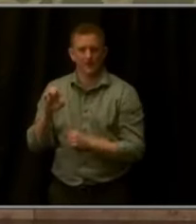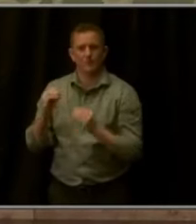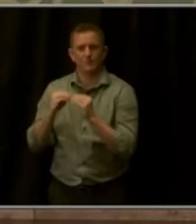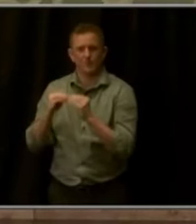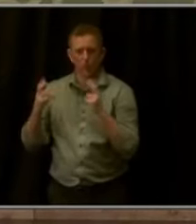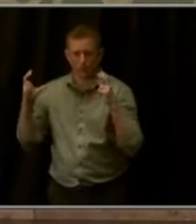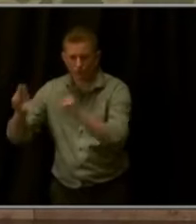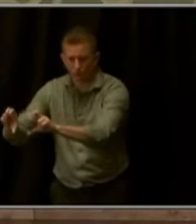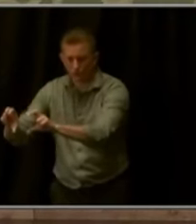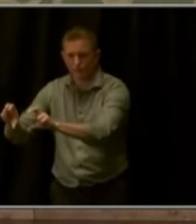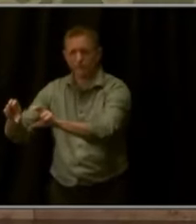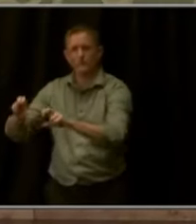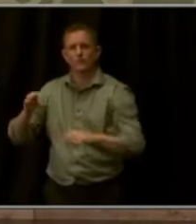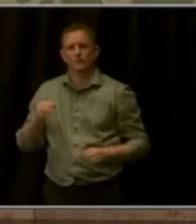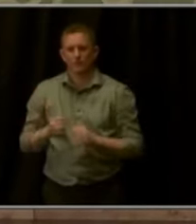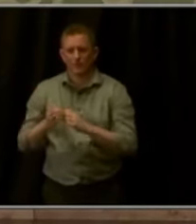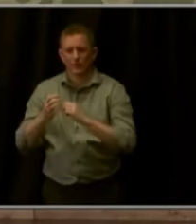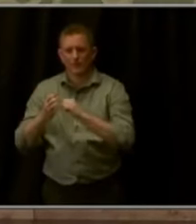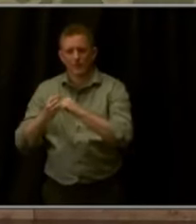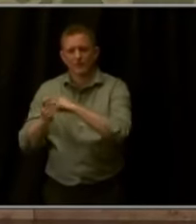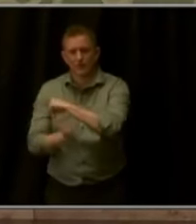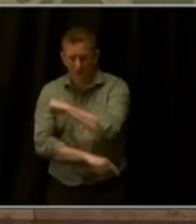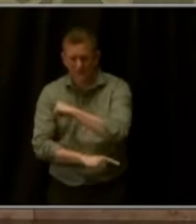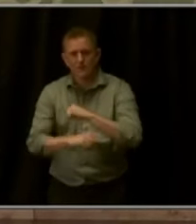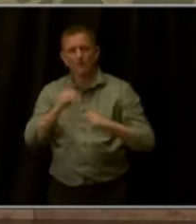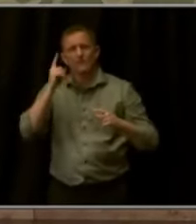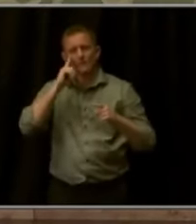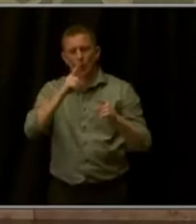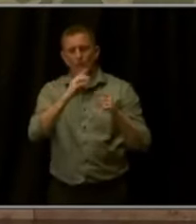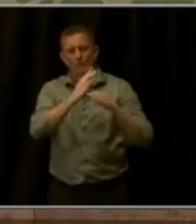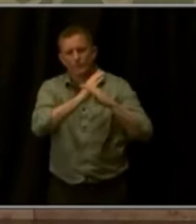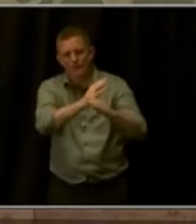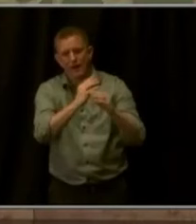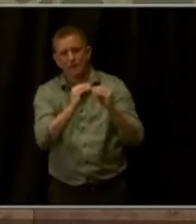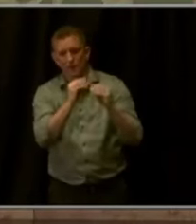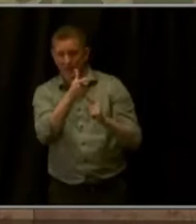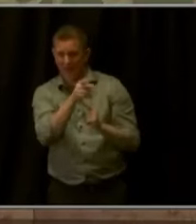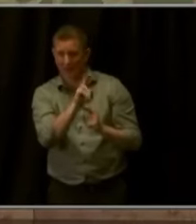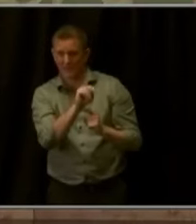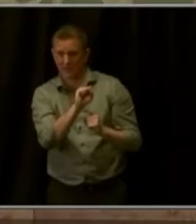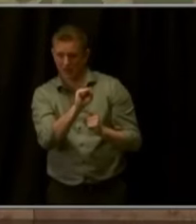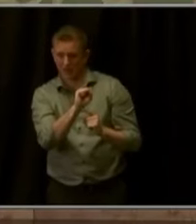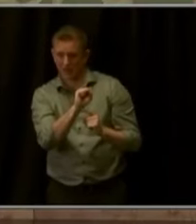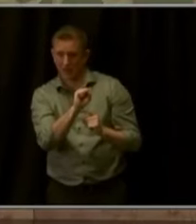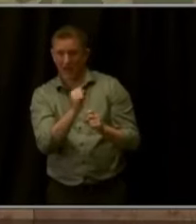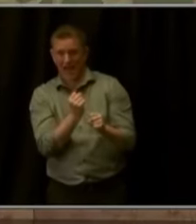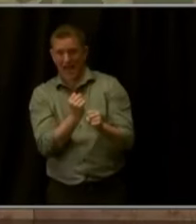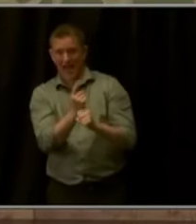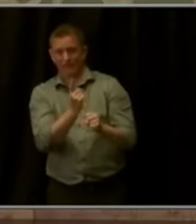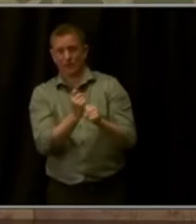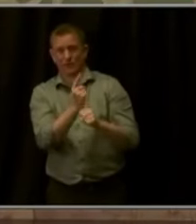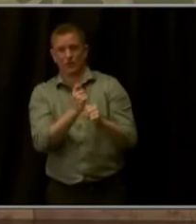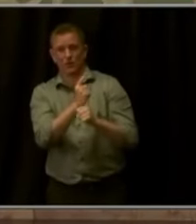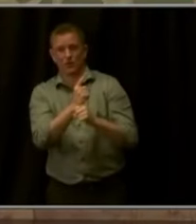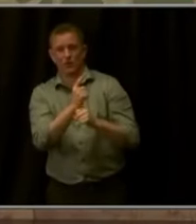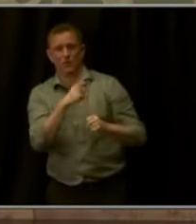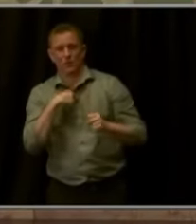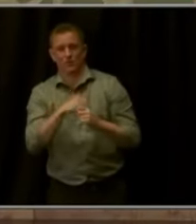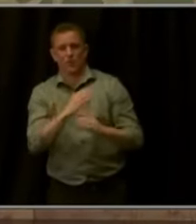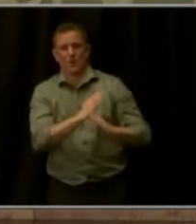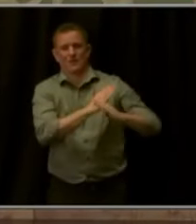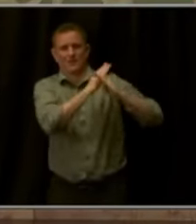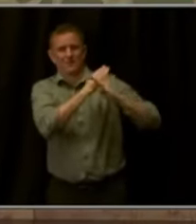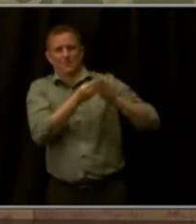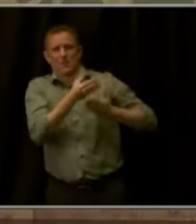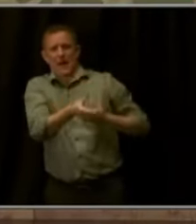purchasing firearms. Each year, thousands of people who are prohibited from purchasing a firearm try to do so illegally. And as a state, we need